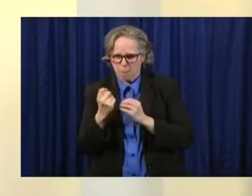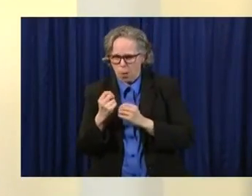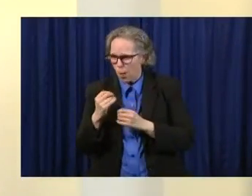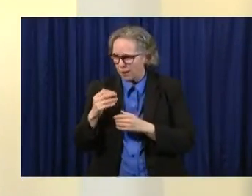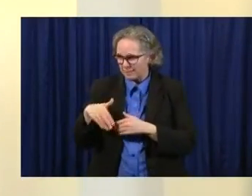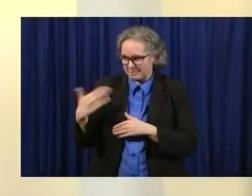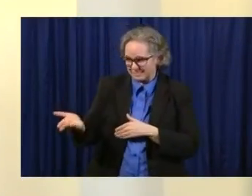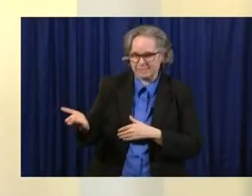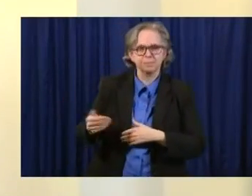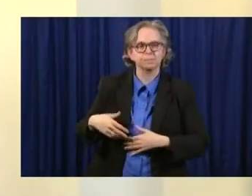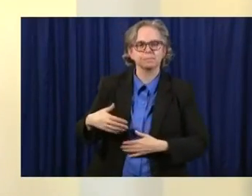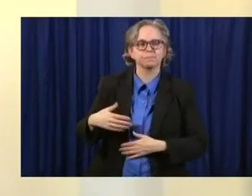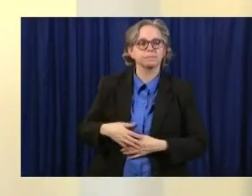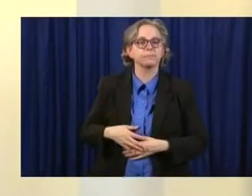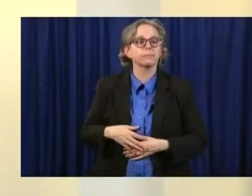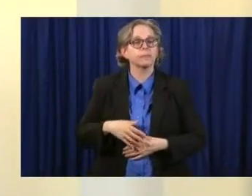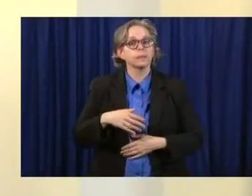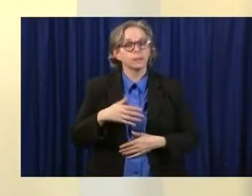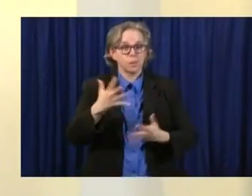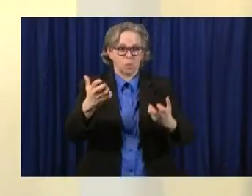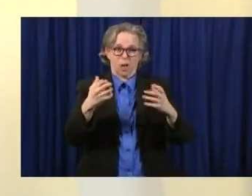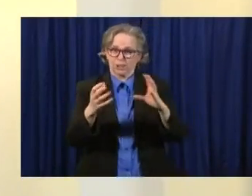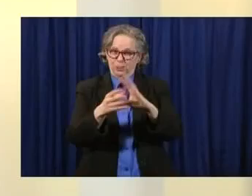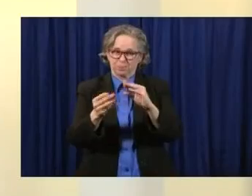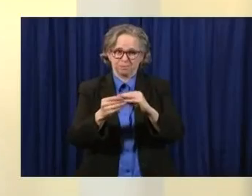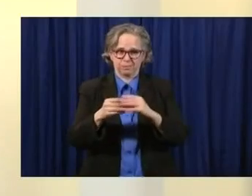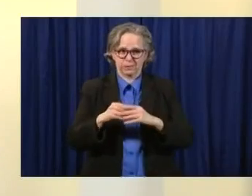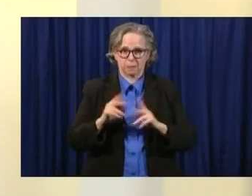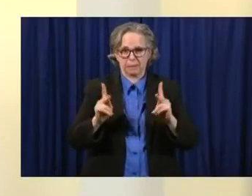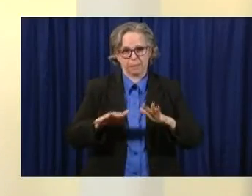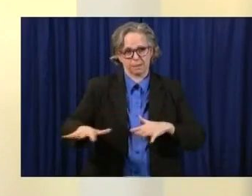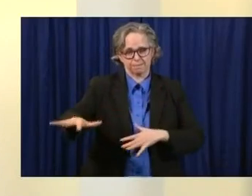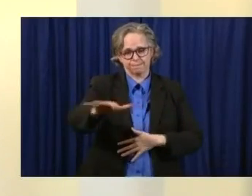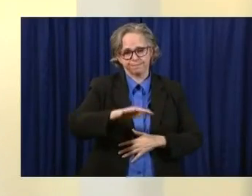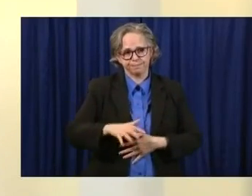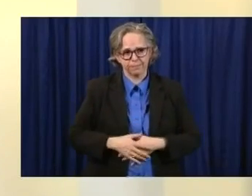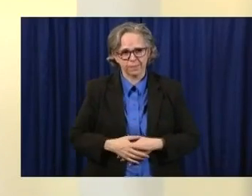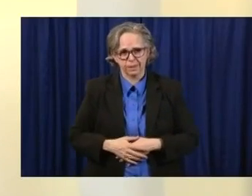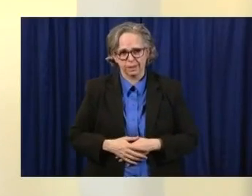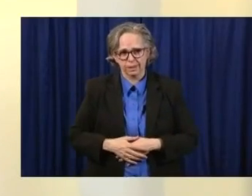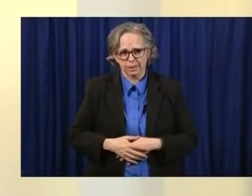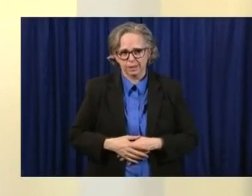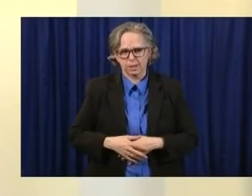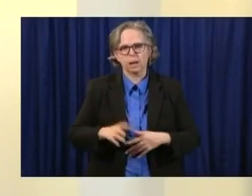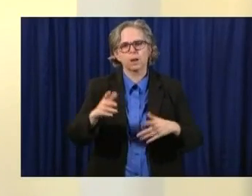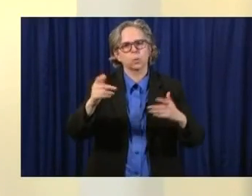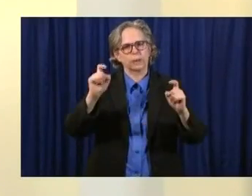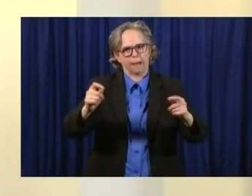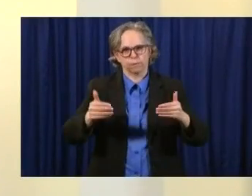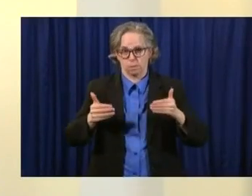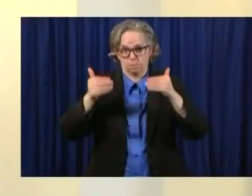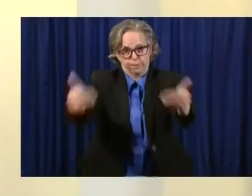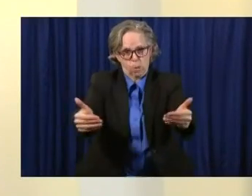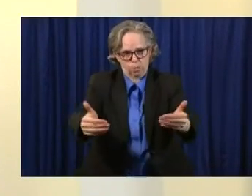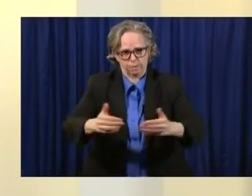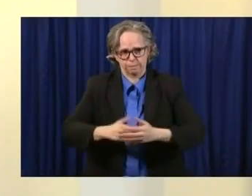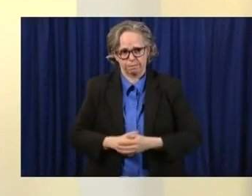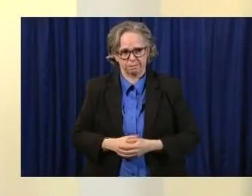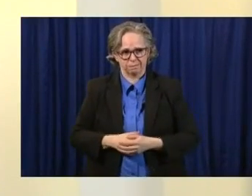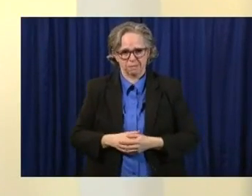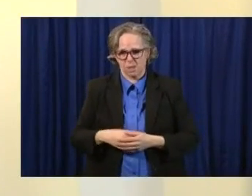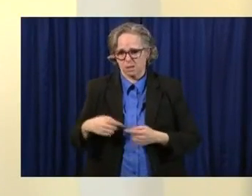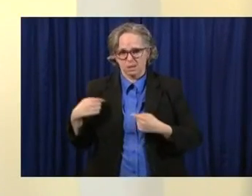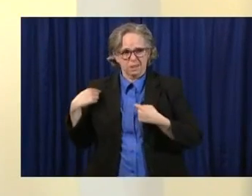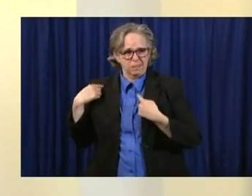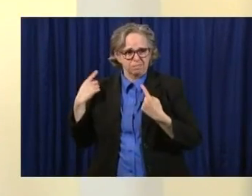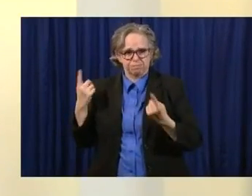I really do want to say to folks, moving forward, we did miraculous things together as